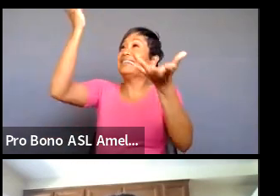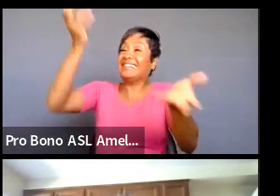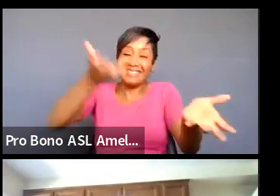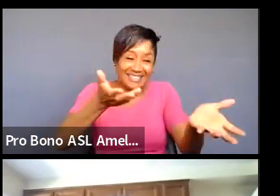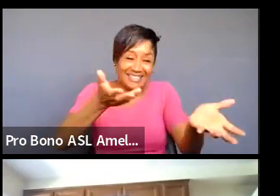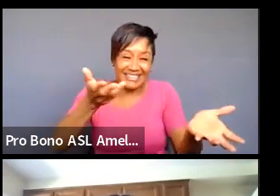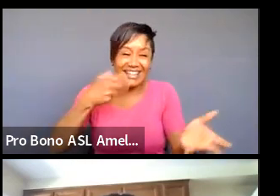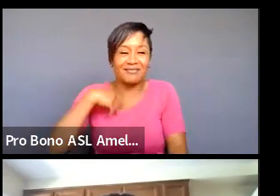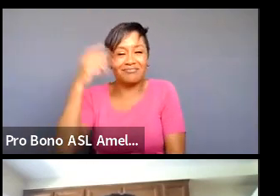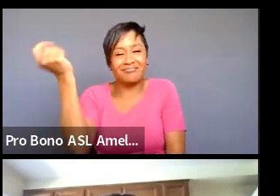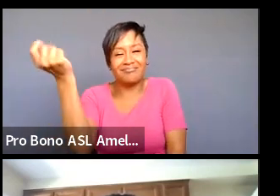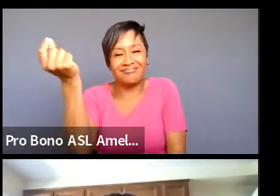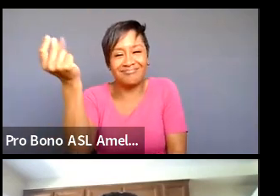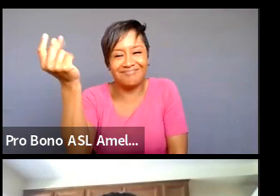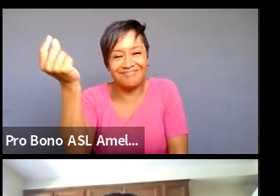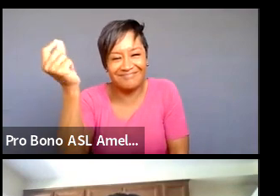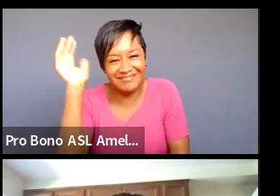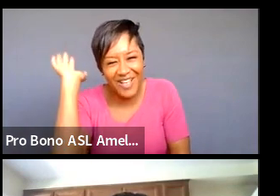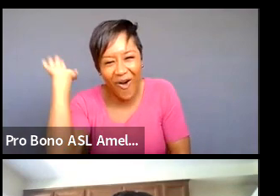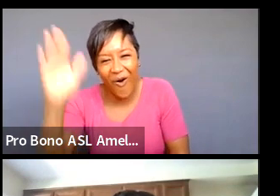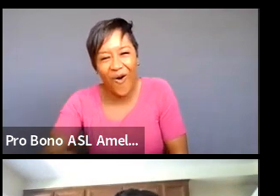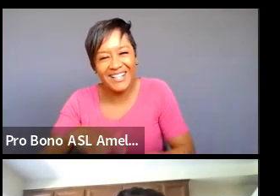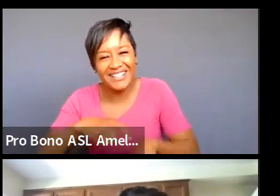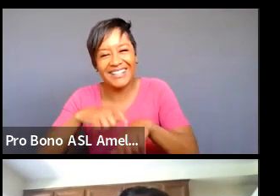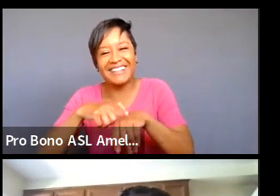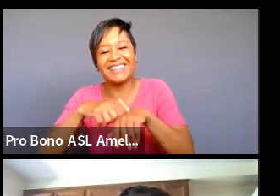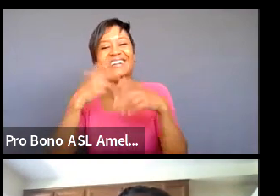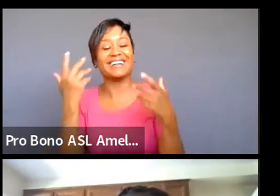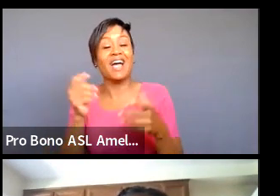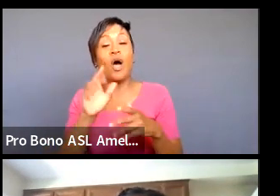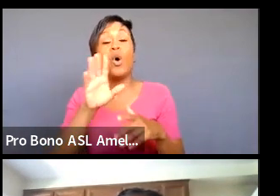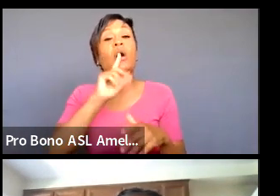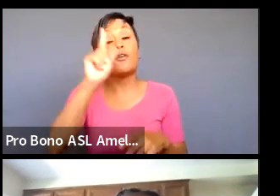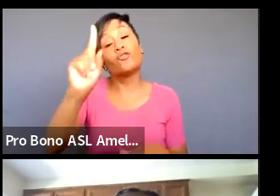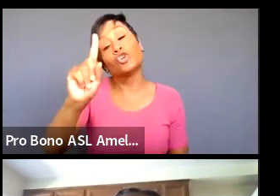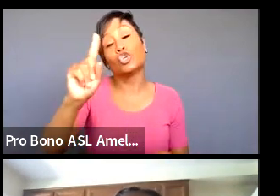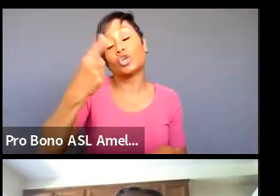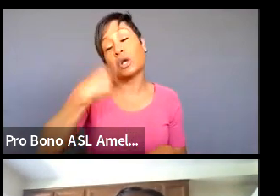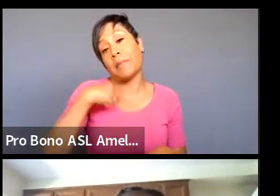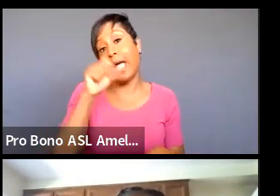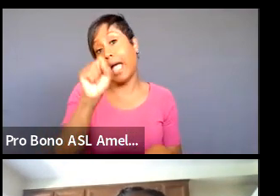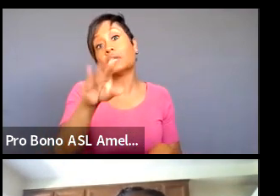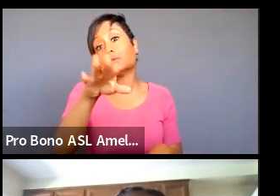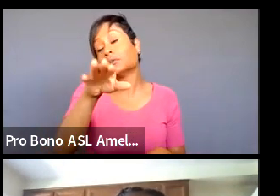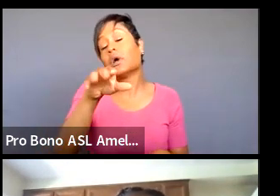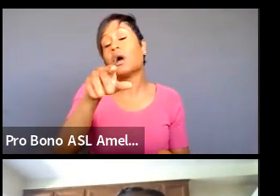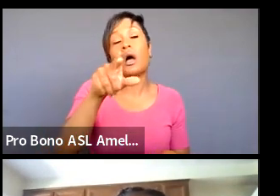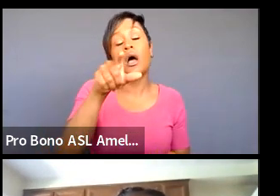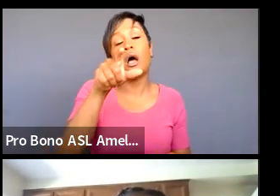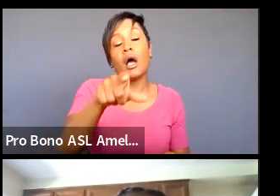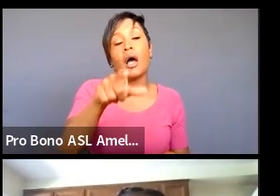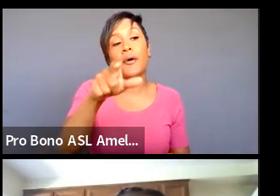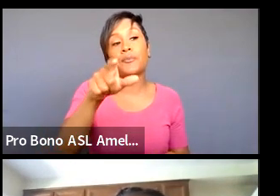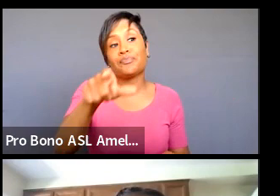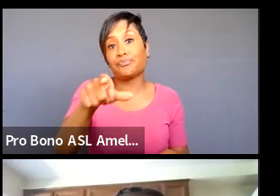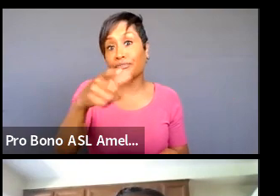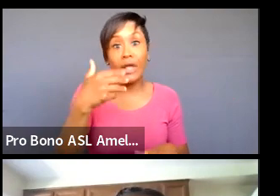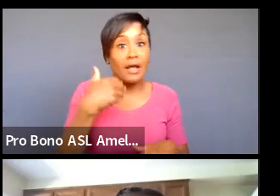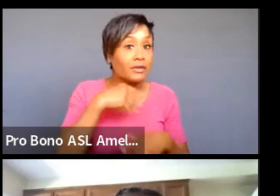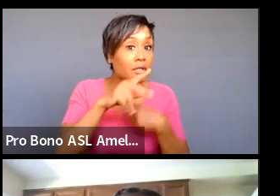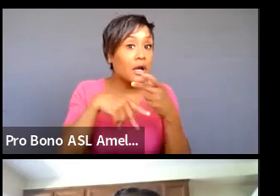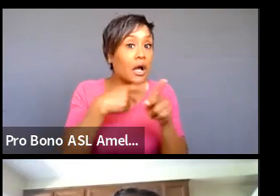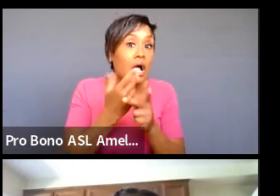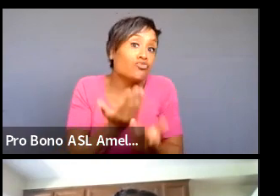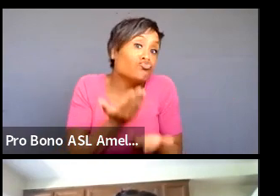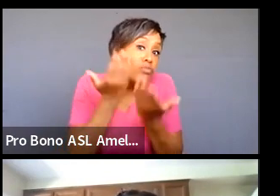snapping the whole time um but my question was about um well the first one is do you have any um solo work that you